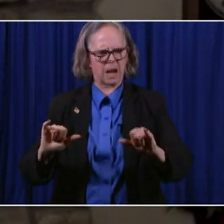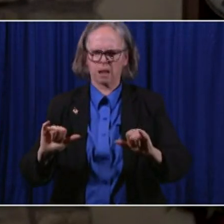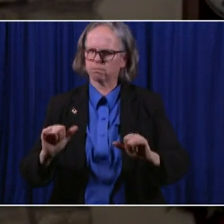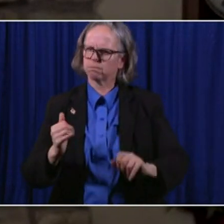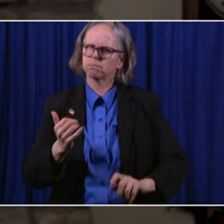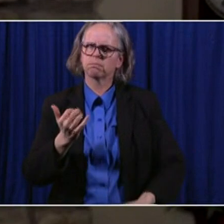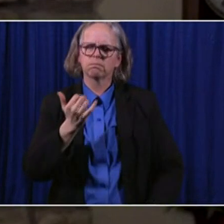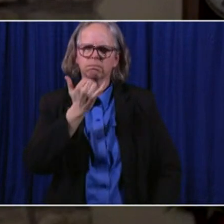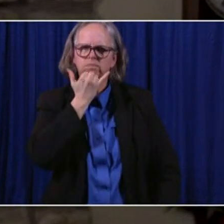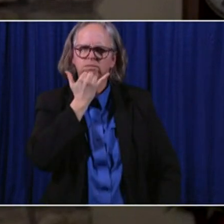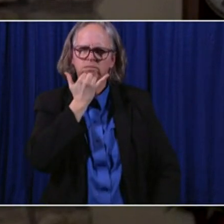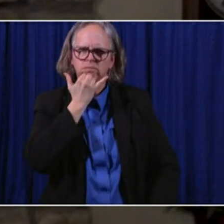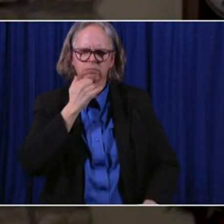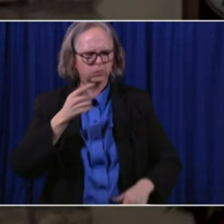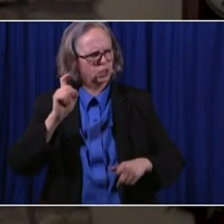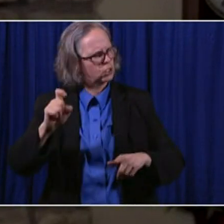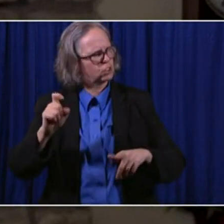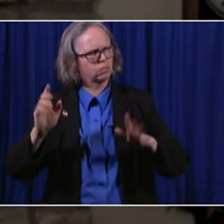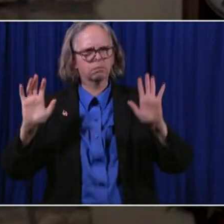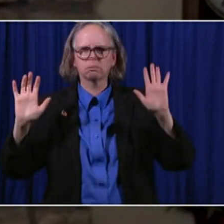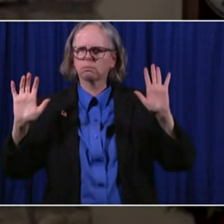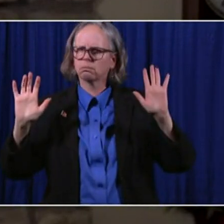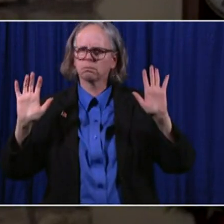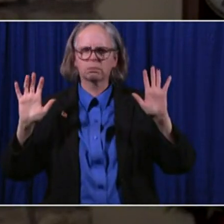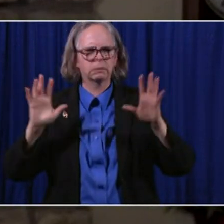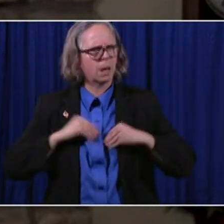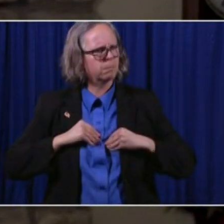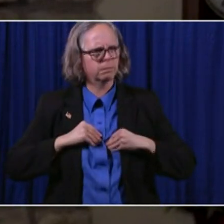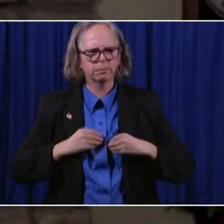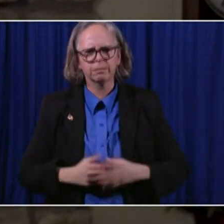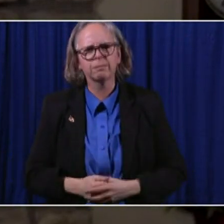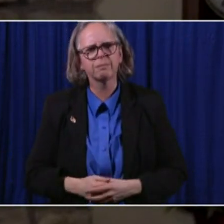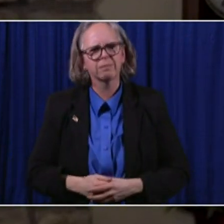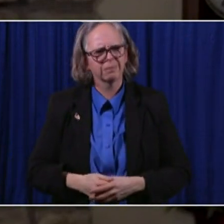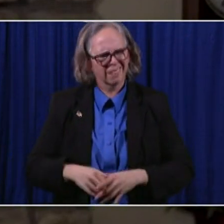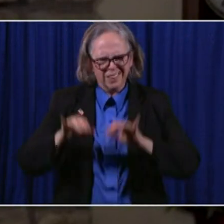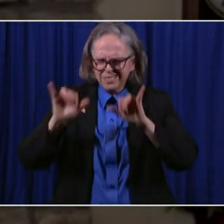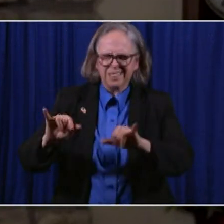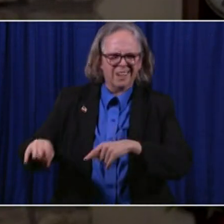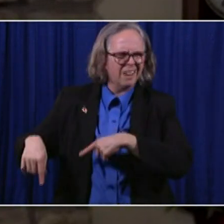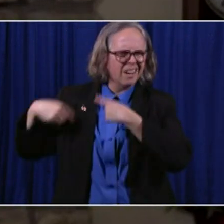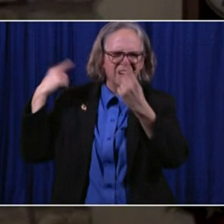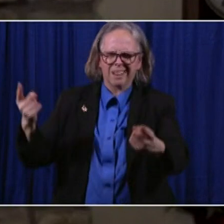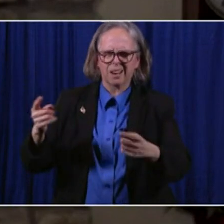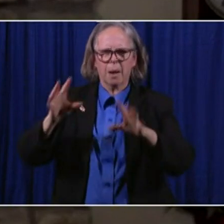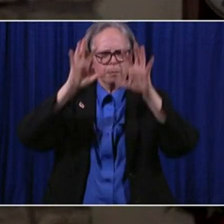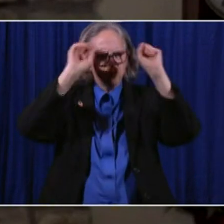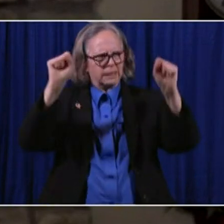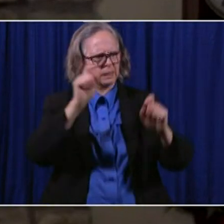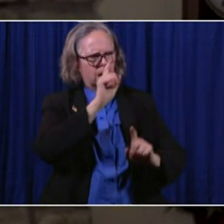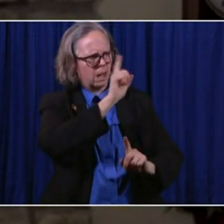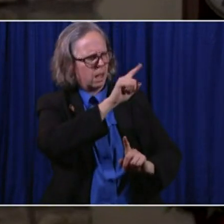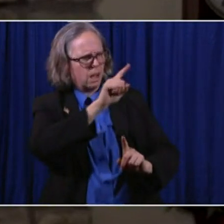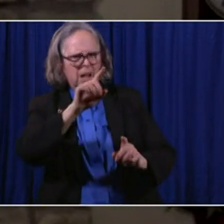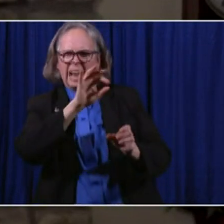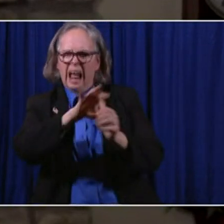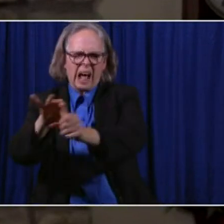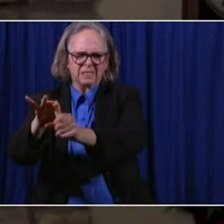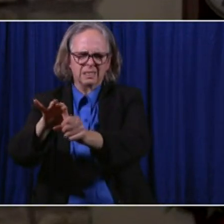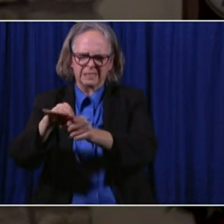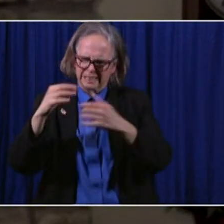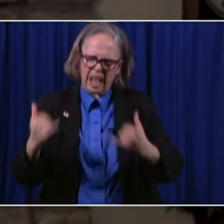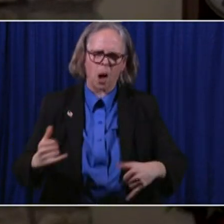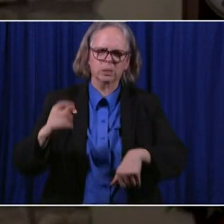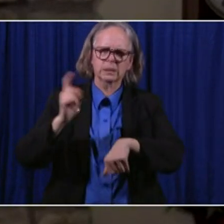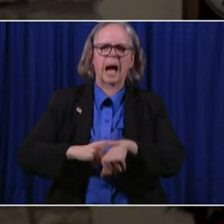and so as it has been with every single presidential election in American history, it is time to accept the election results,